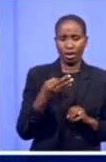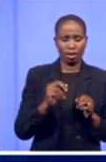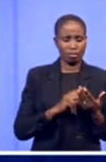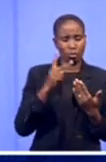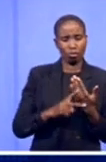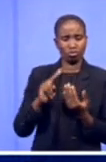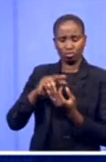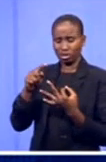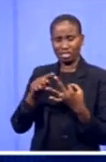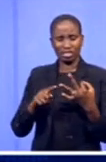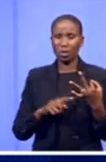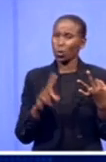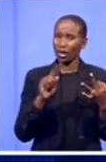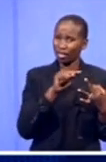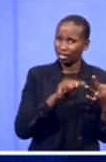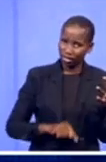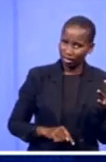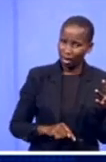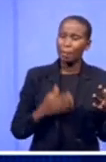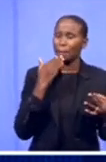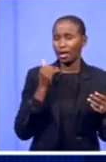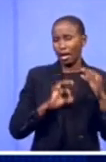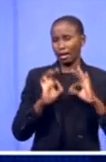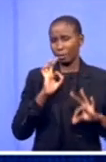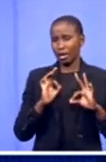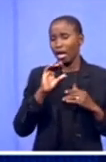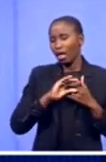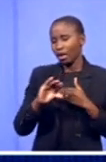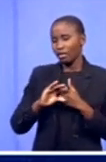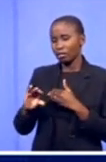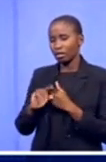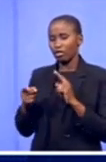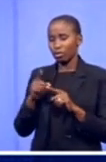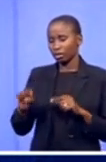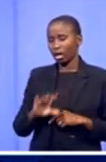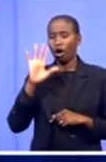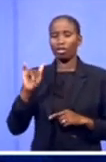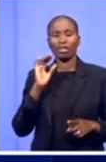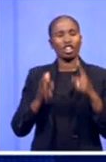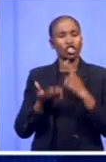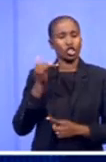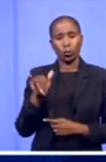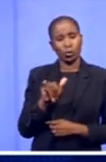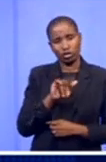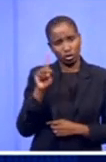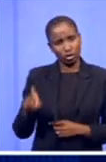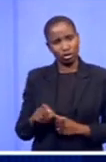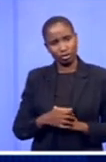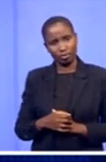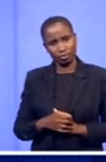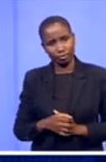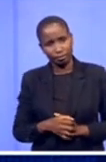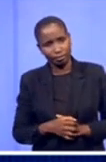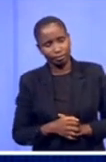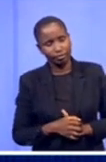holistic picture of the investments that have reached South Africa since the beginning and as a result of the investment conference? Yes.